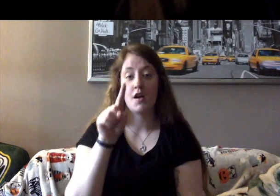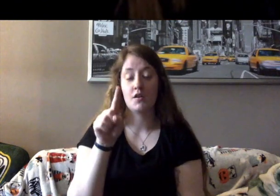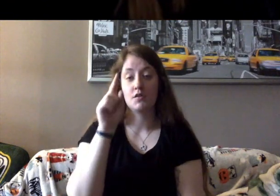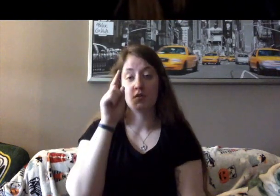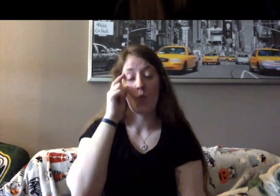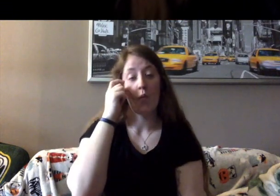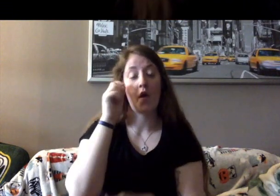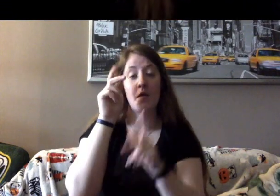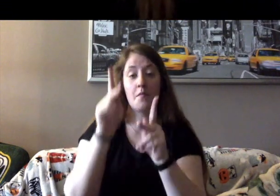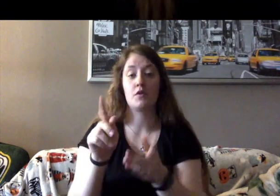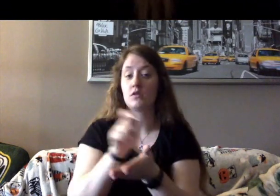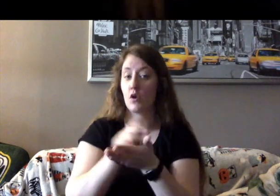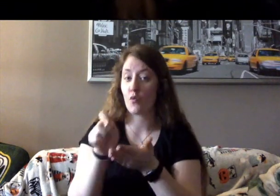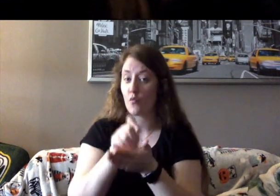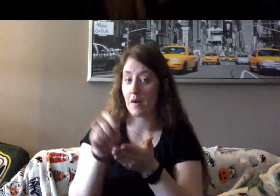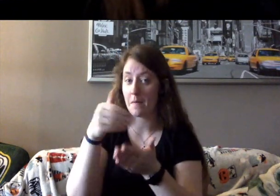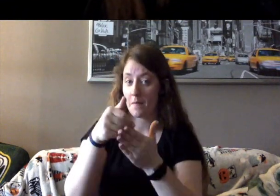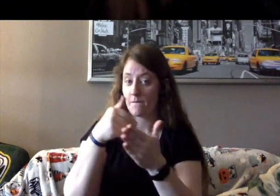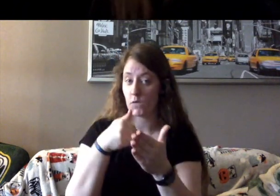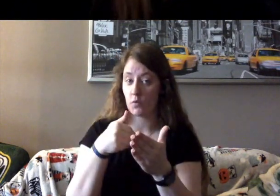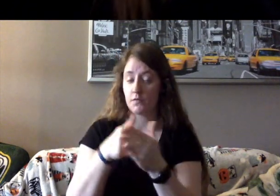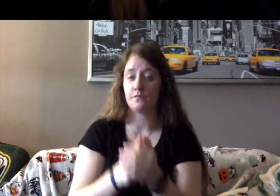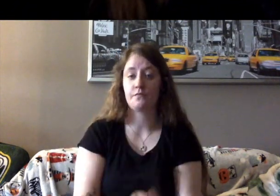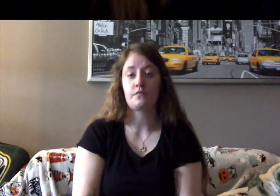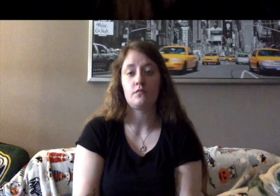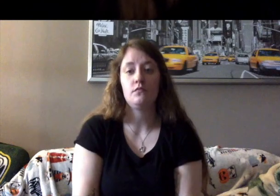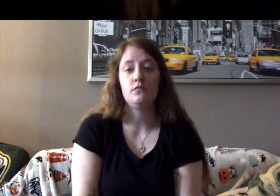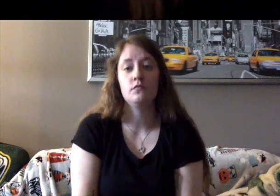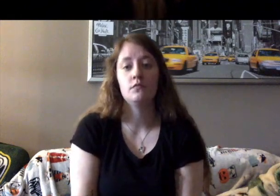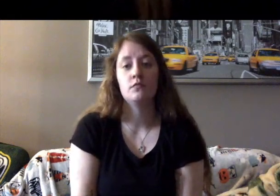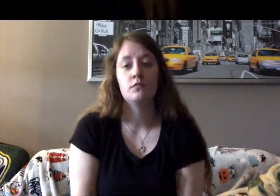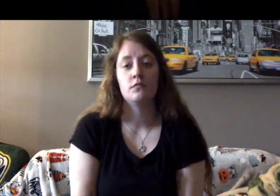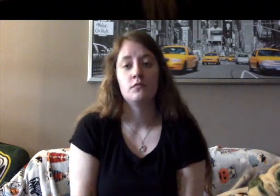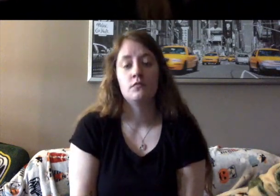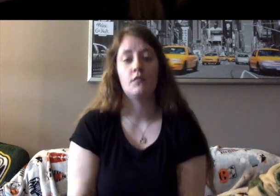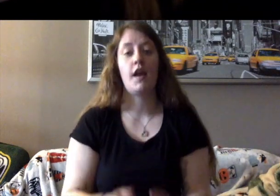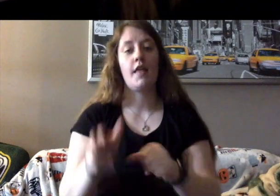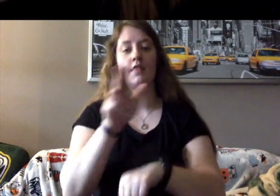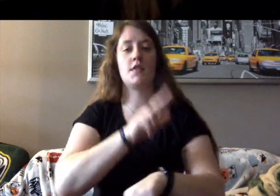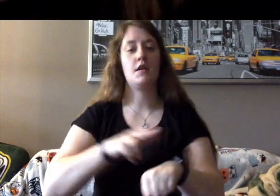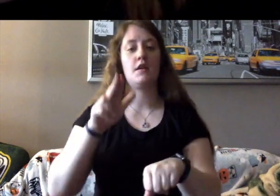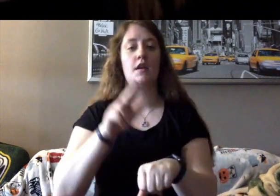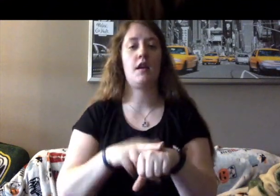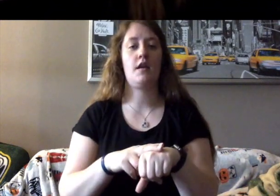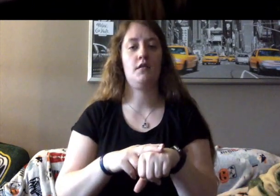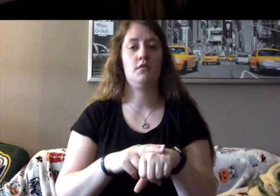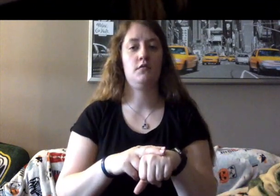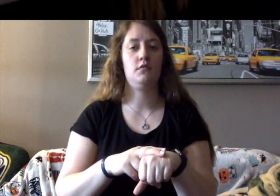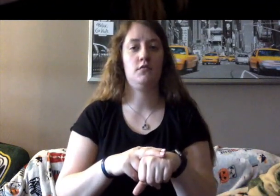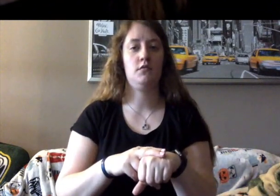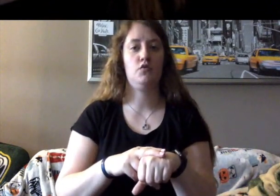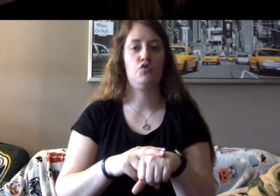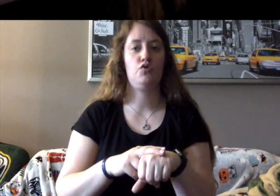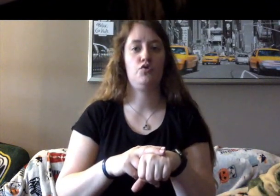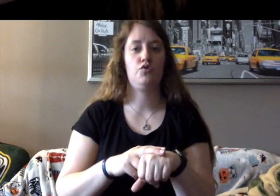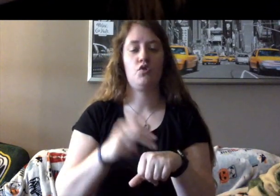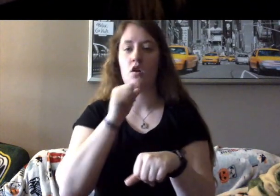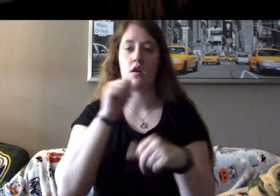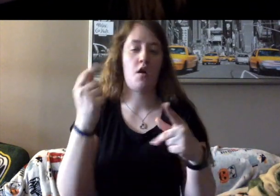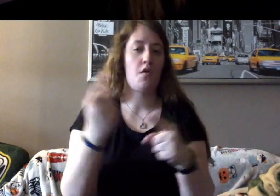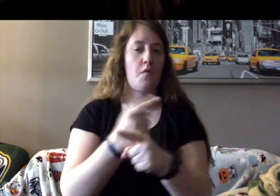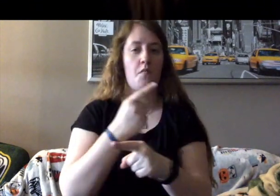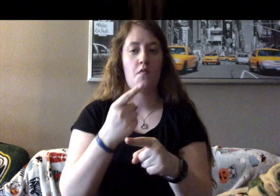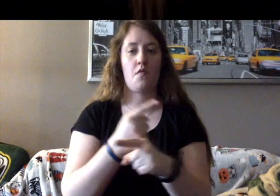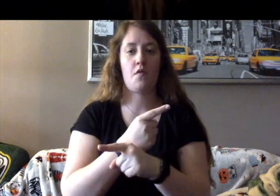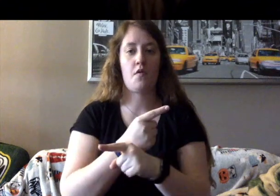before, The natural and proper timidity and delicacy, which belongs to the female